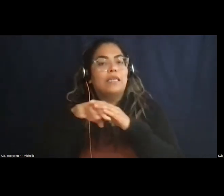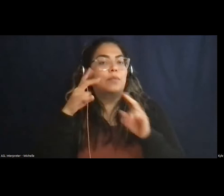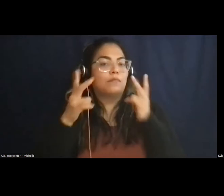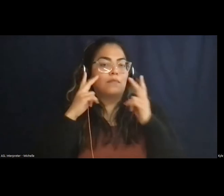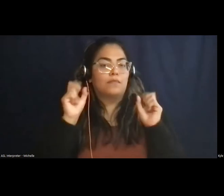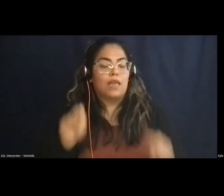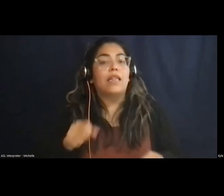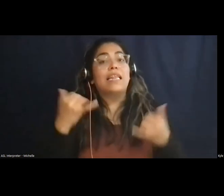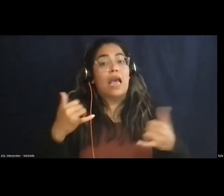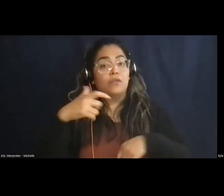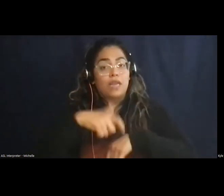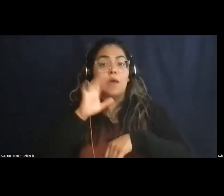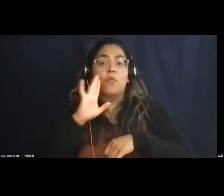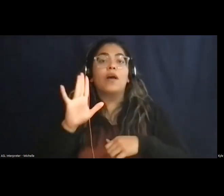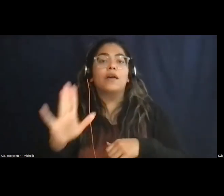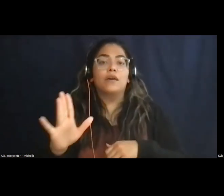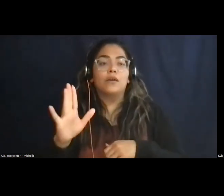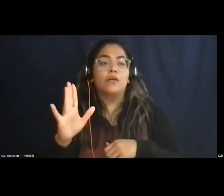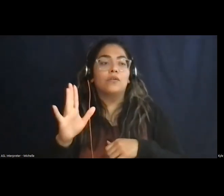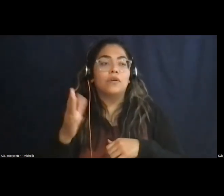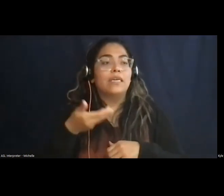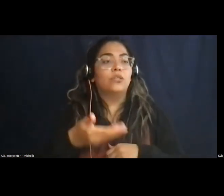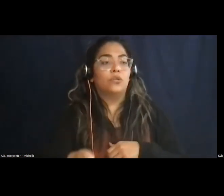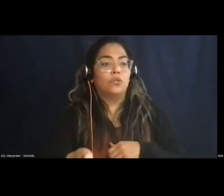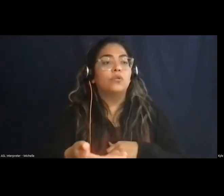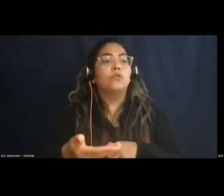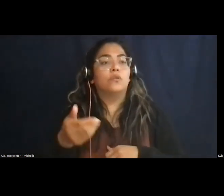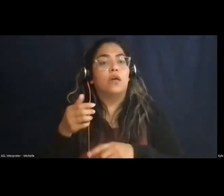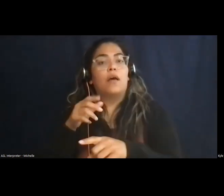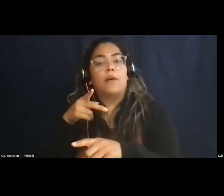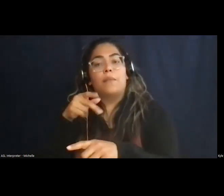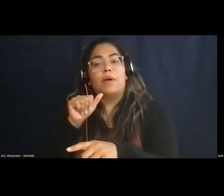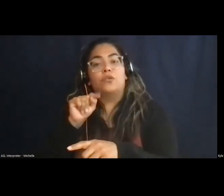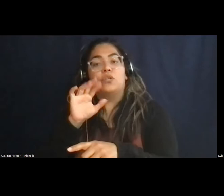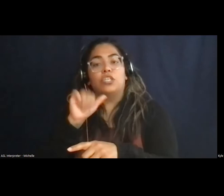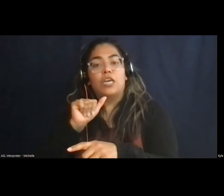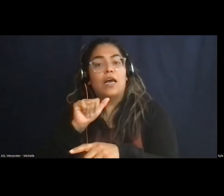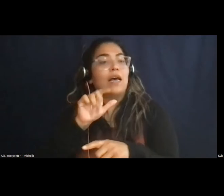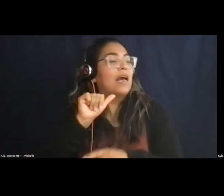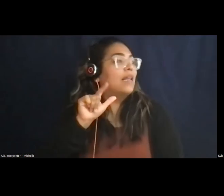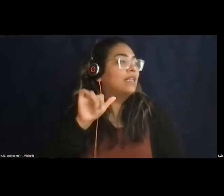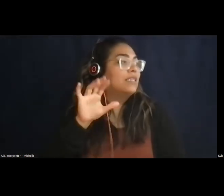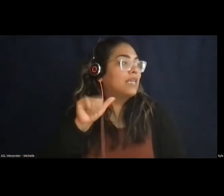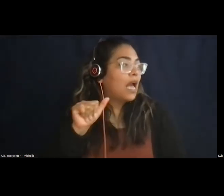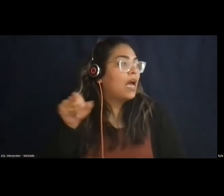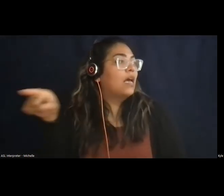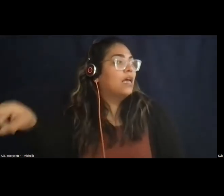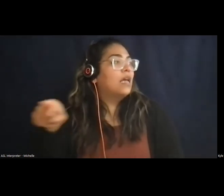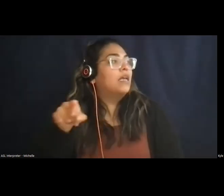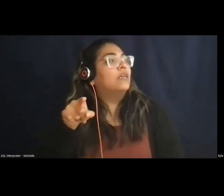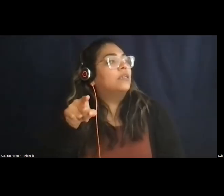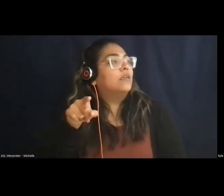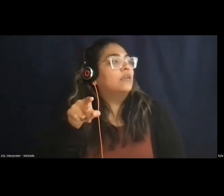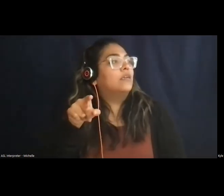And at this time, I'd like to introduce Patricia Malicia, Senior Director of Alumni Engagement and Direct Response